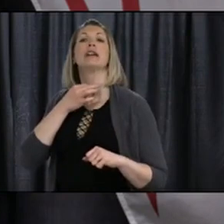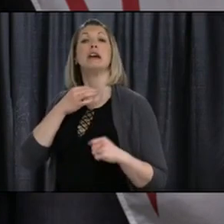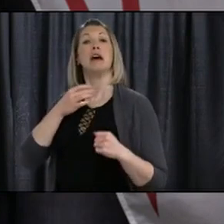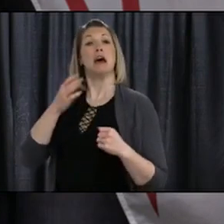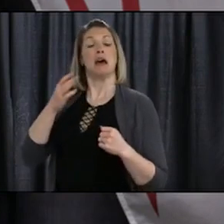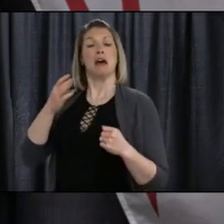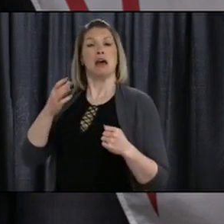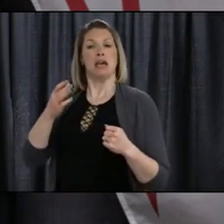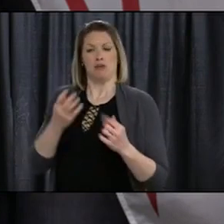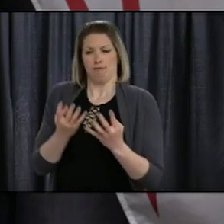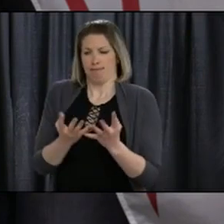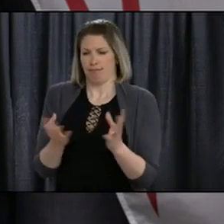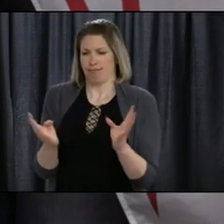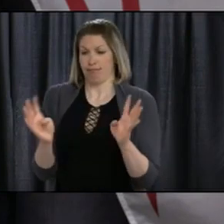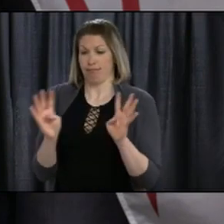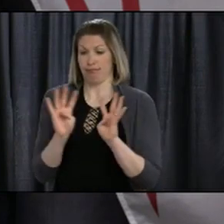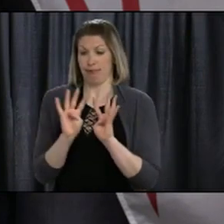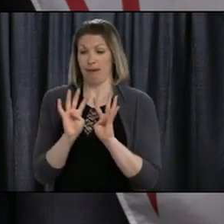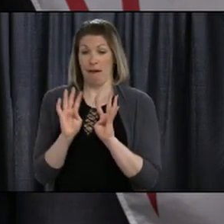have put a limit at 10,